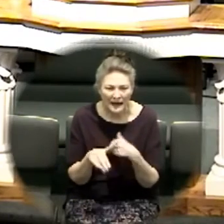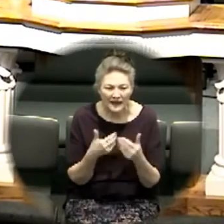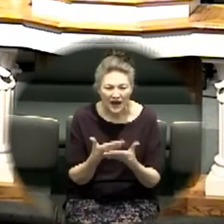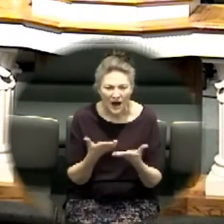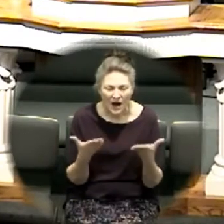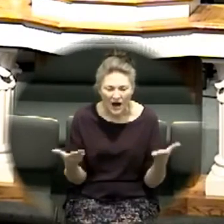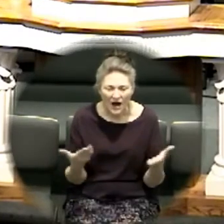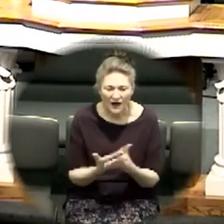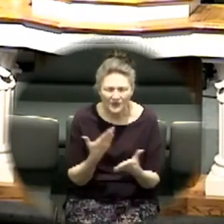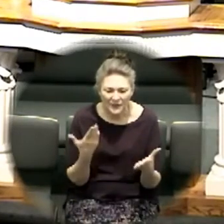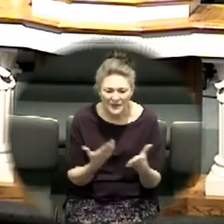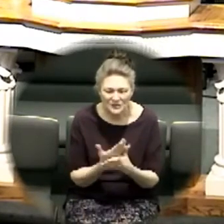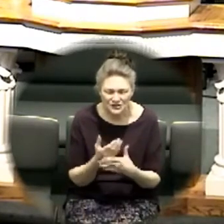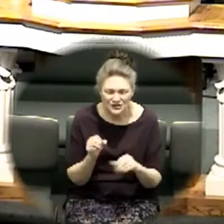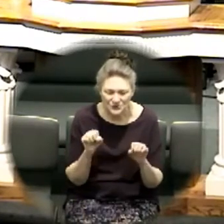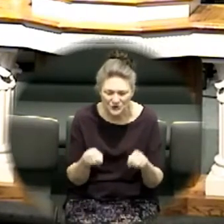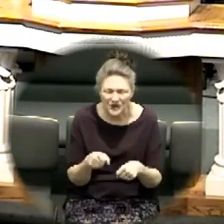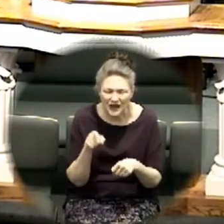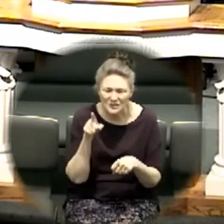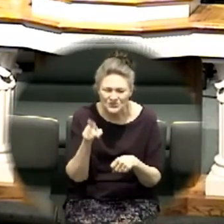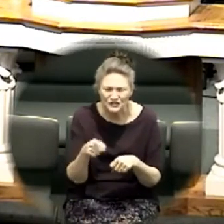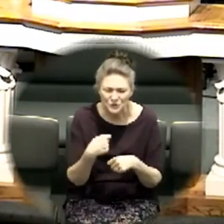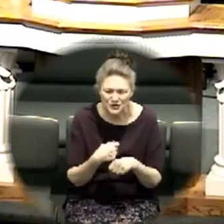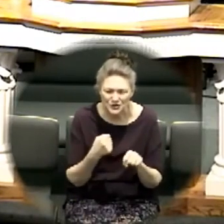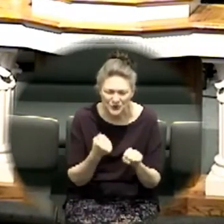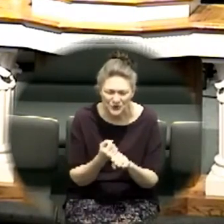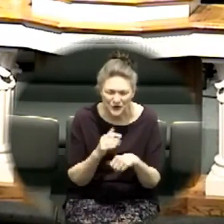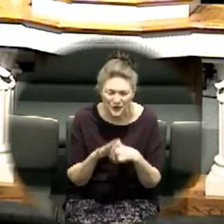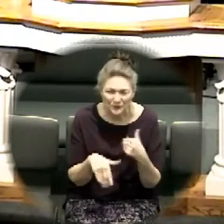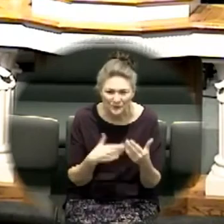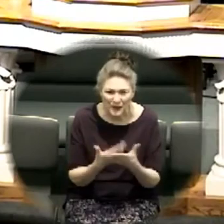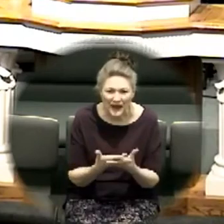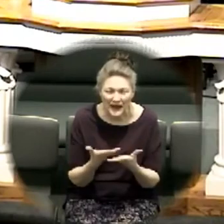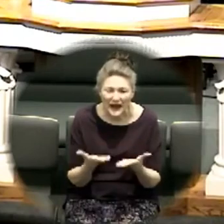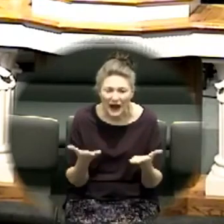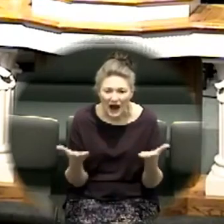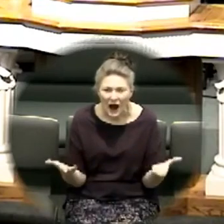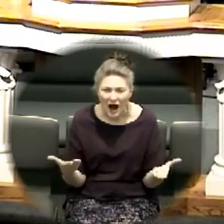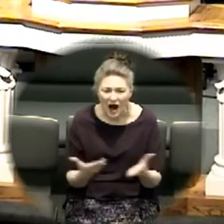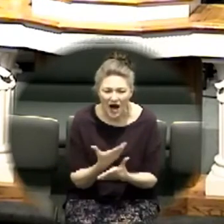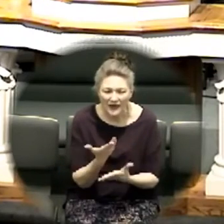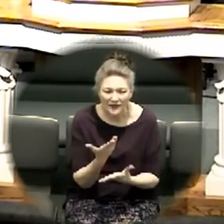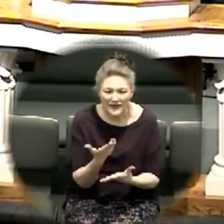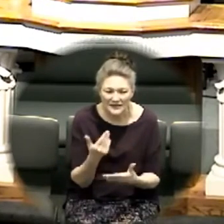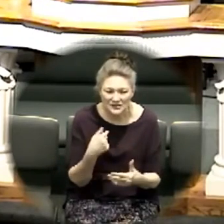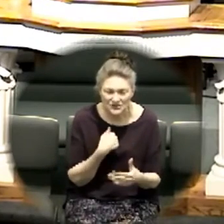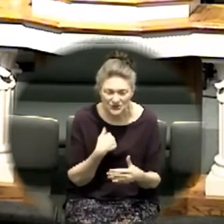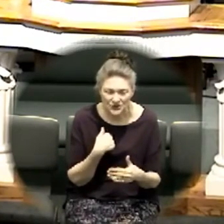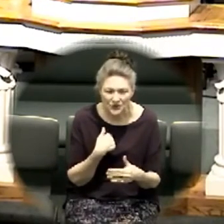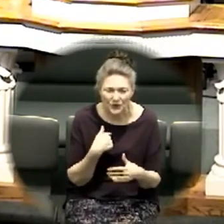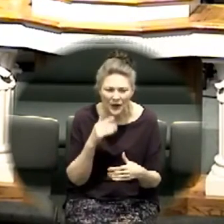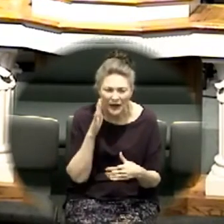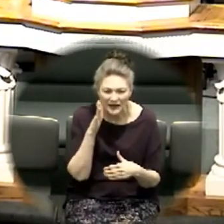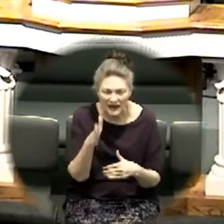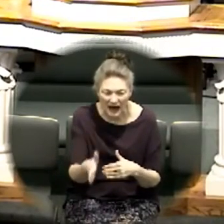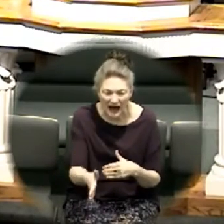pray for a miracle Lord we're holding on to a miracle we're holding on to a